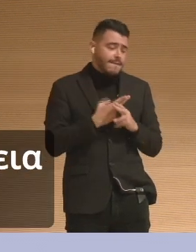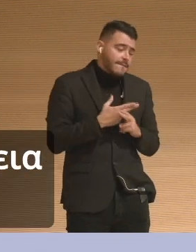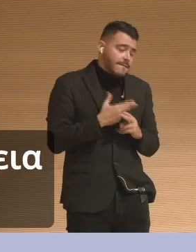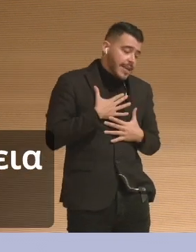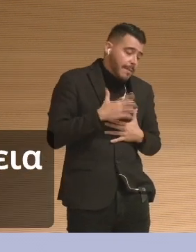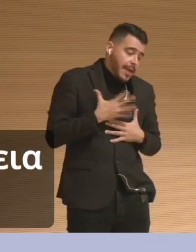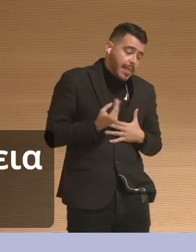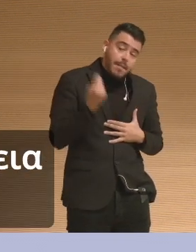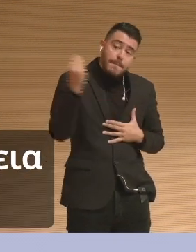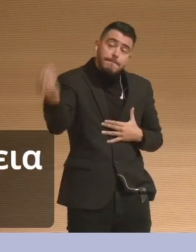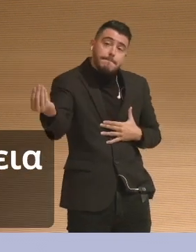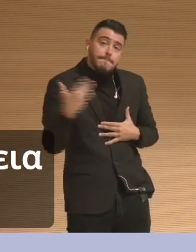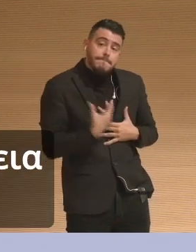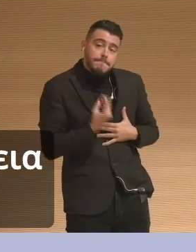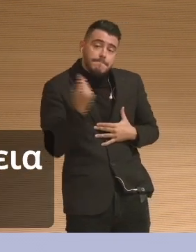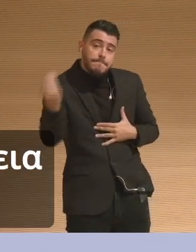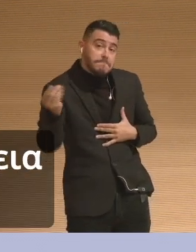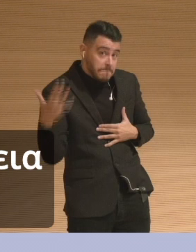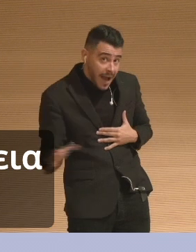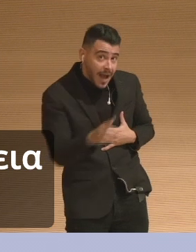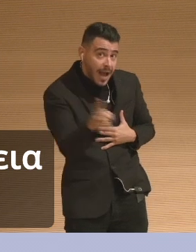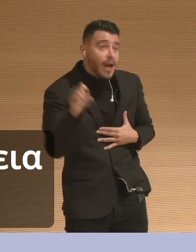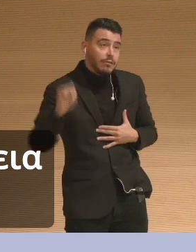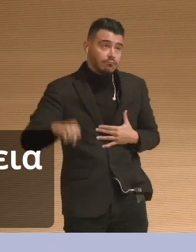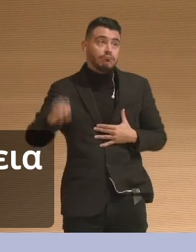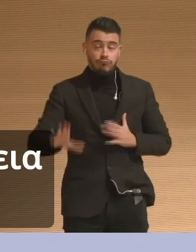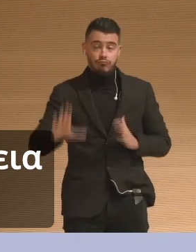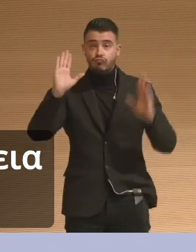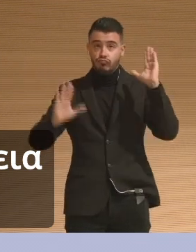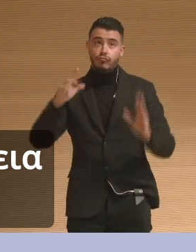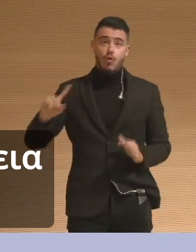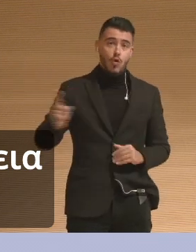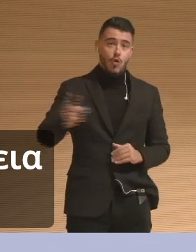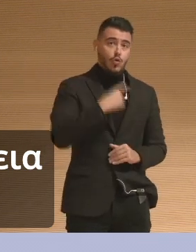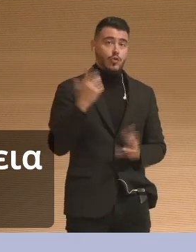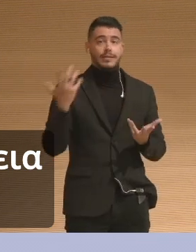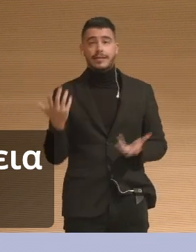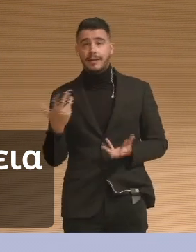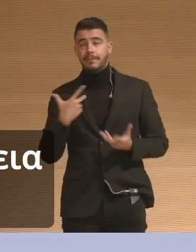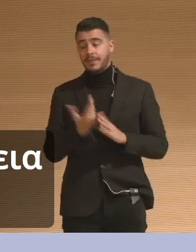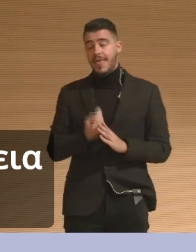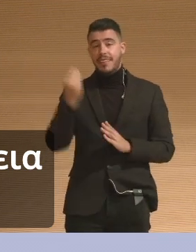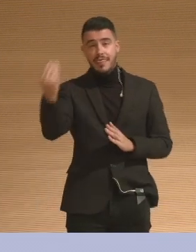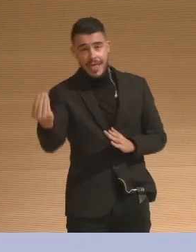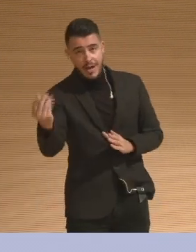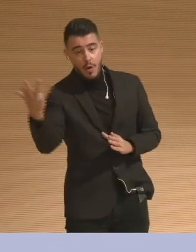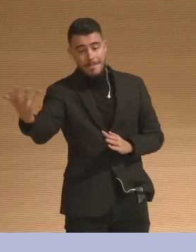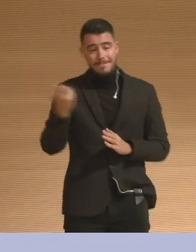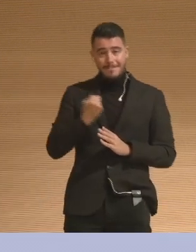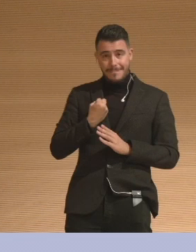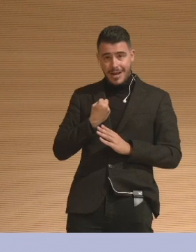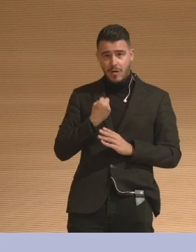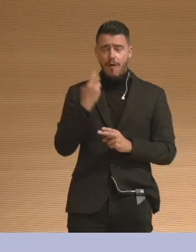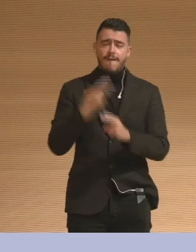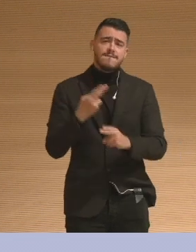Giving and receiving is a dynamic action that is incredibly powerful to humans. And you can think